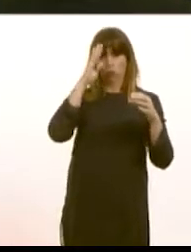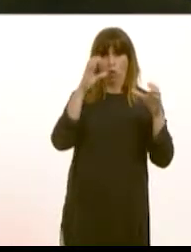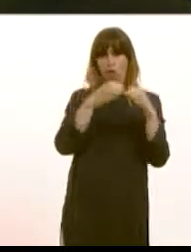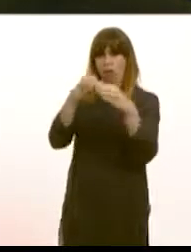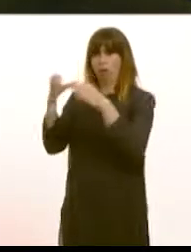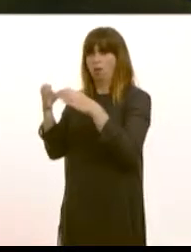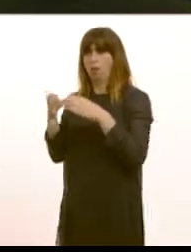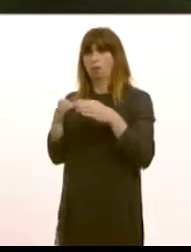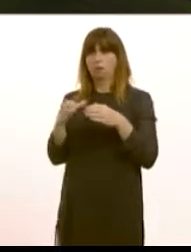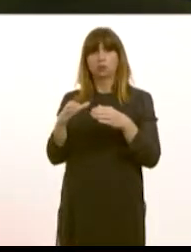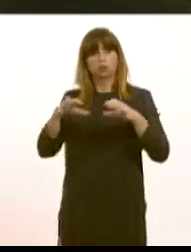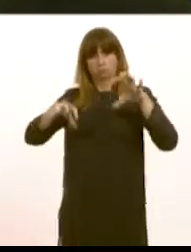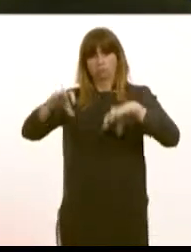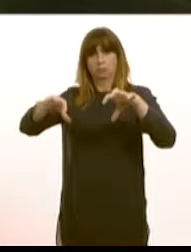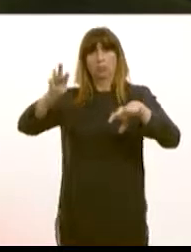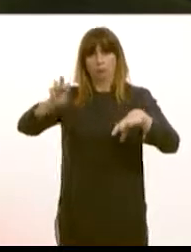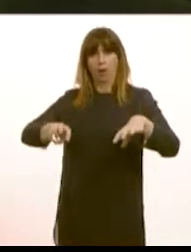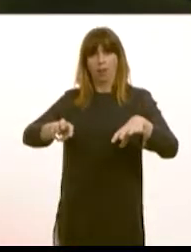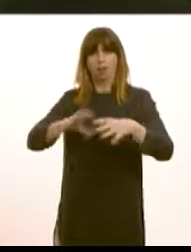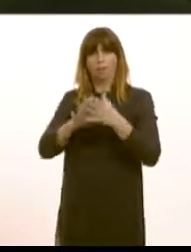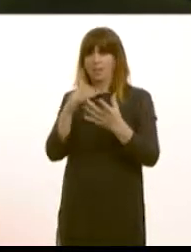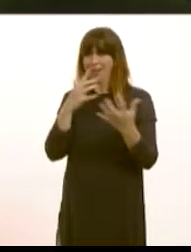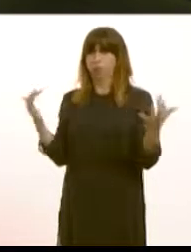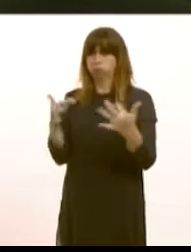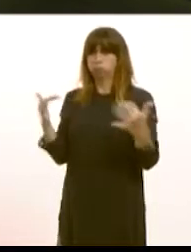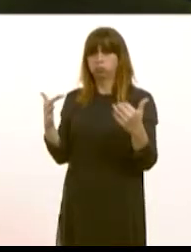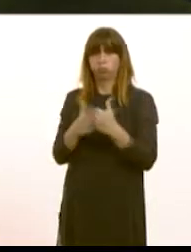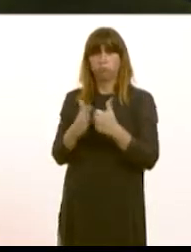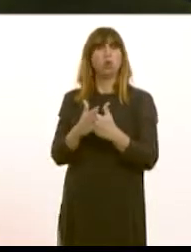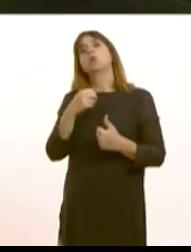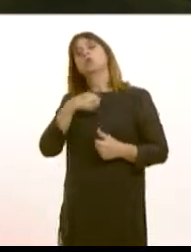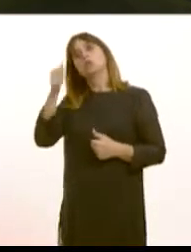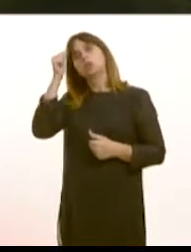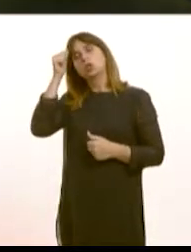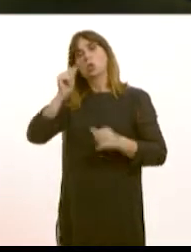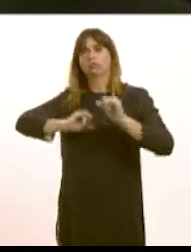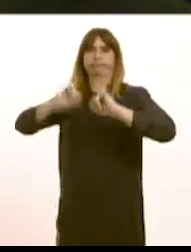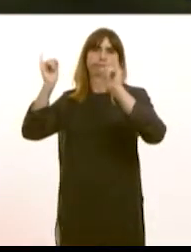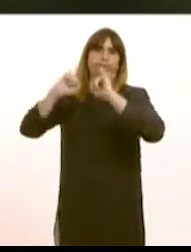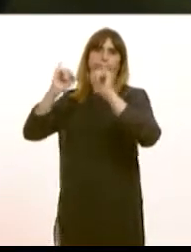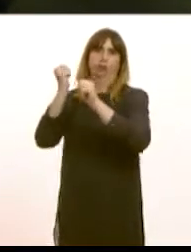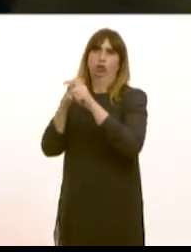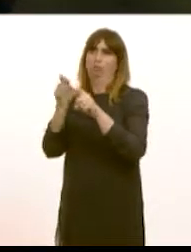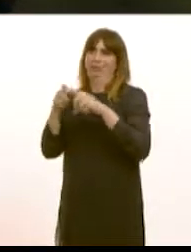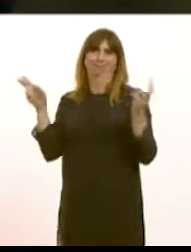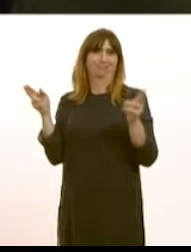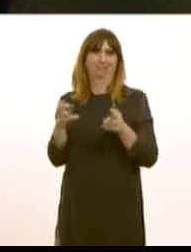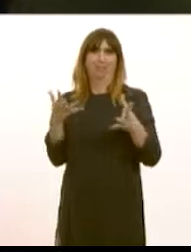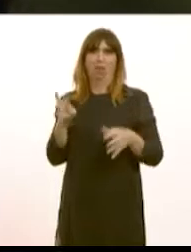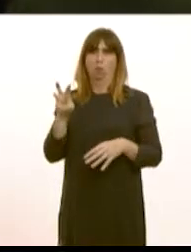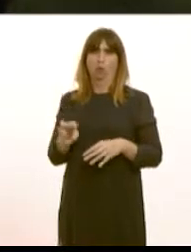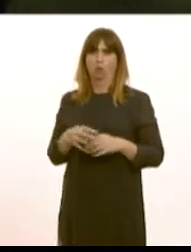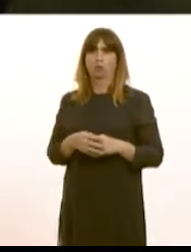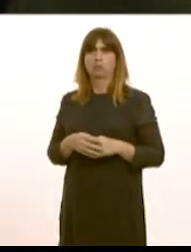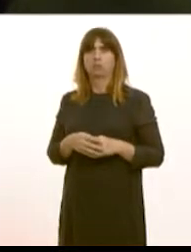numbers of GPs in Wales given the undeniable crisis of GP provision now in Wales